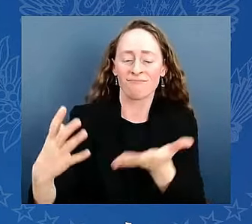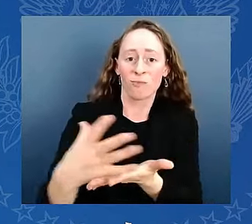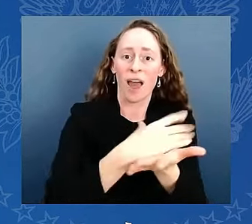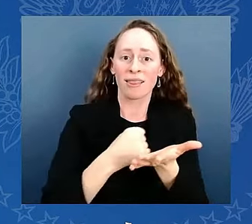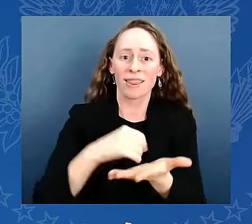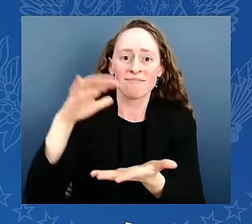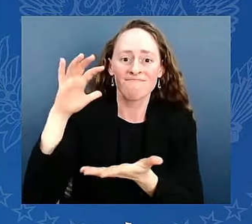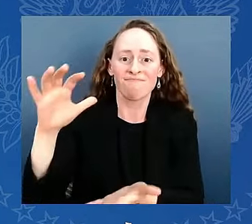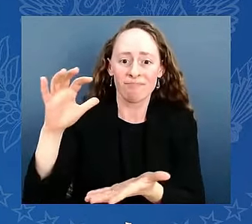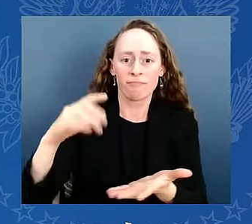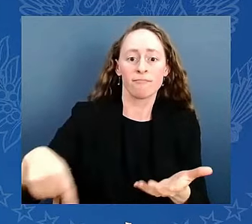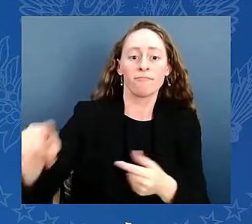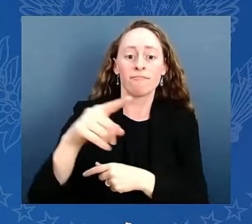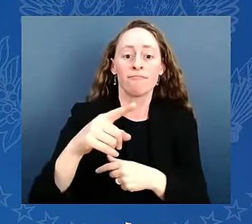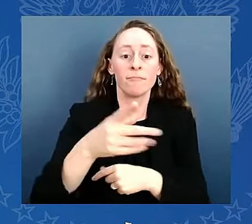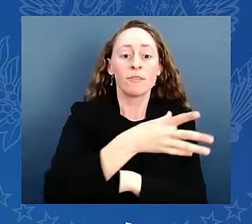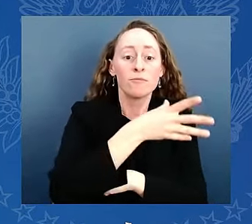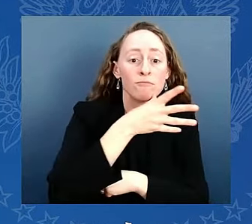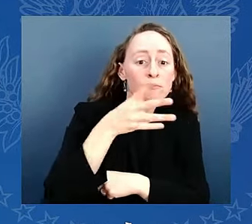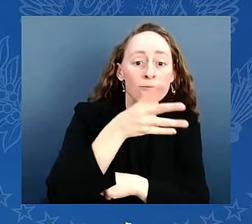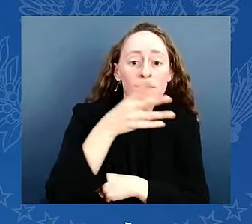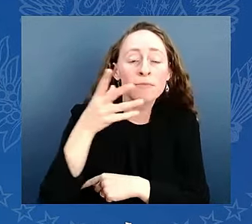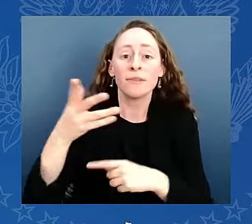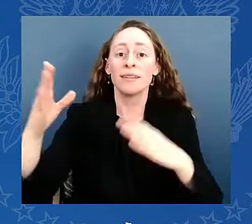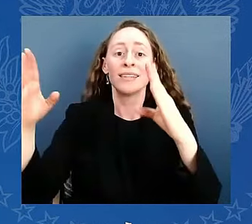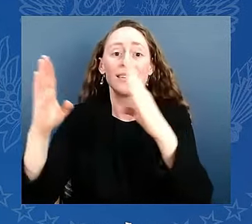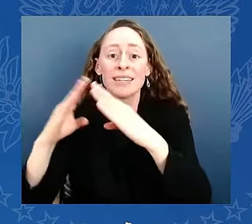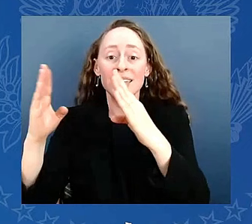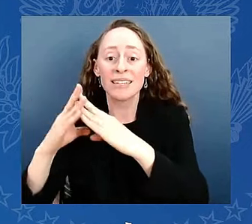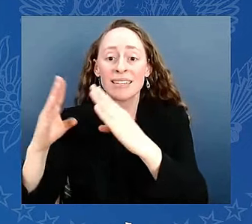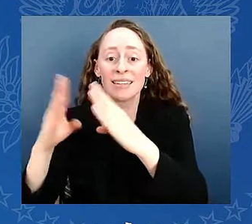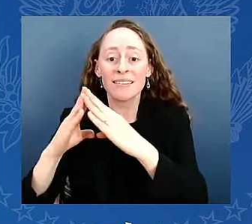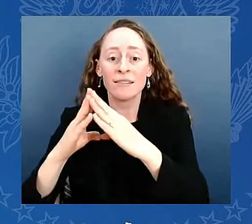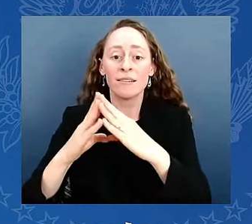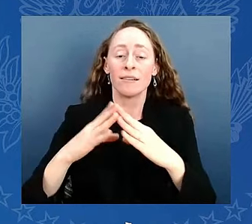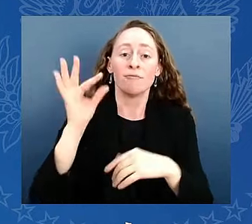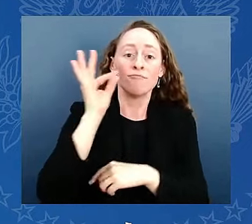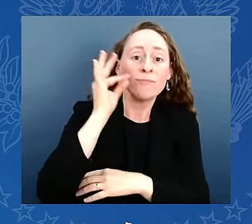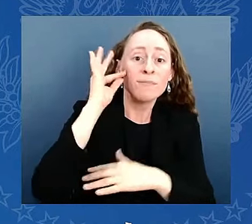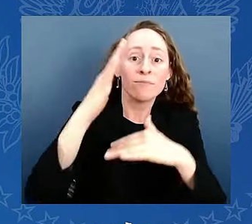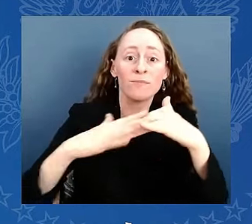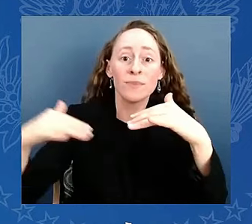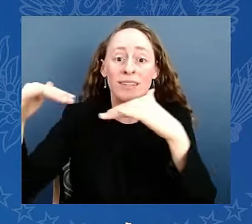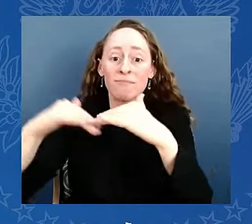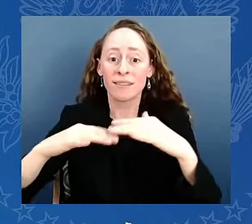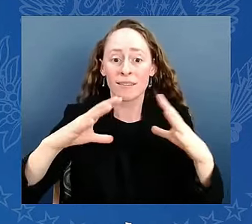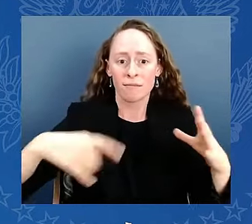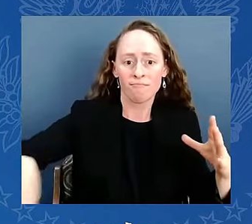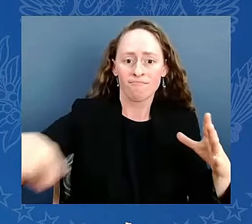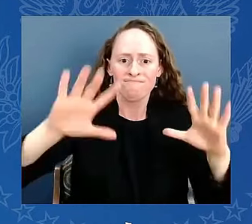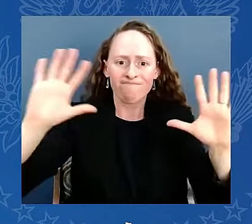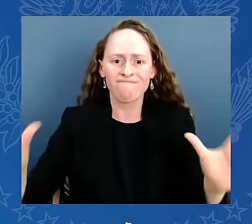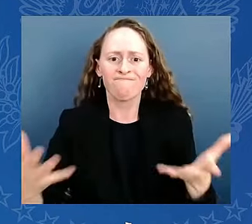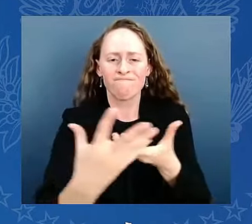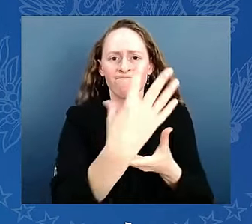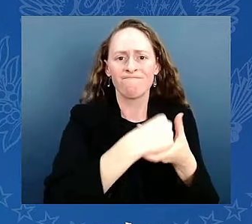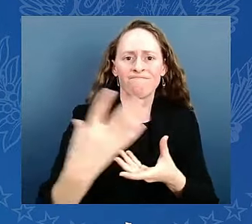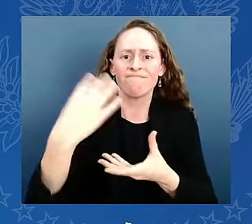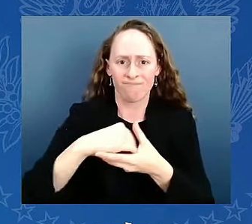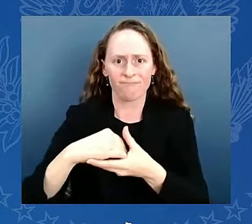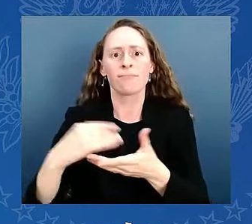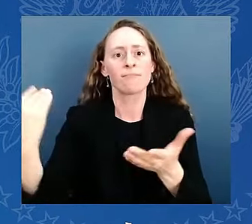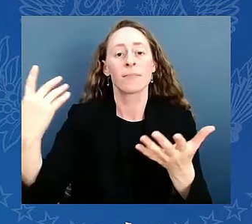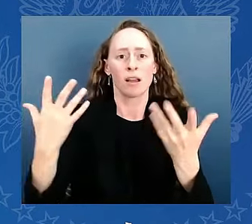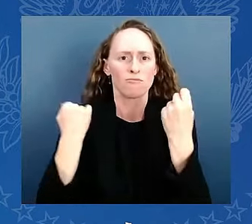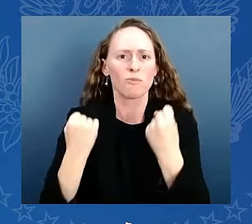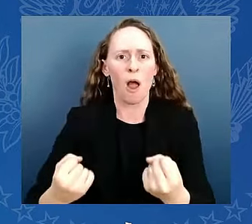Manufacturing has come back to America. We're leading the world again in chips and science and innovation. We finally beat